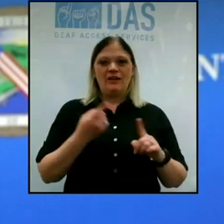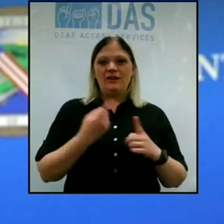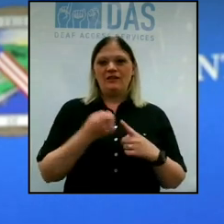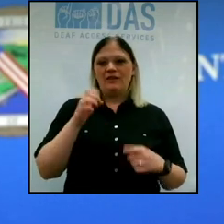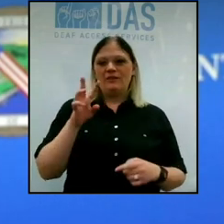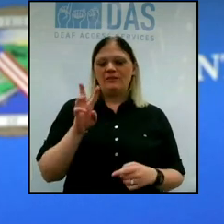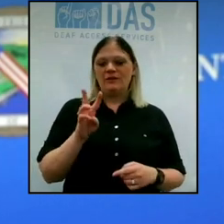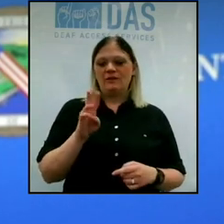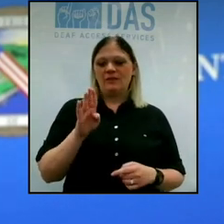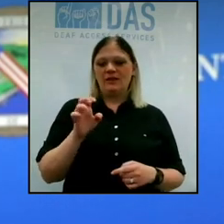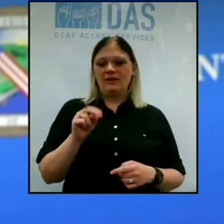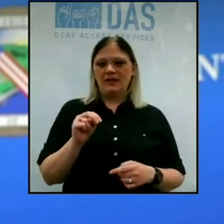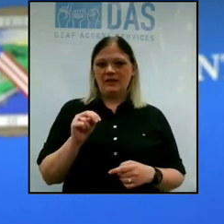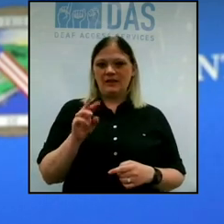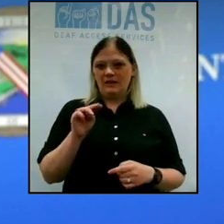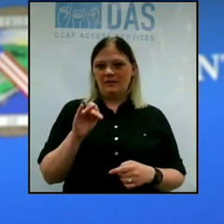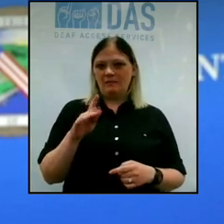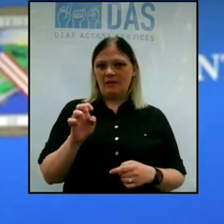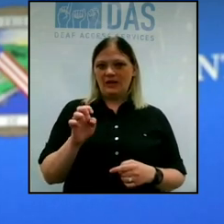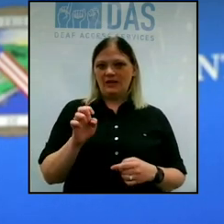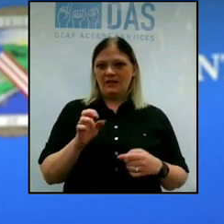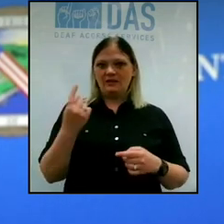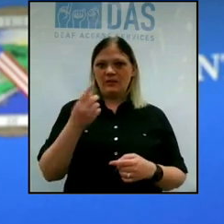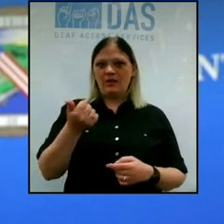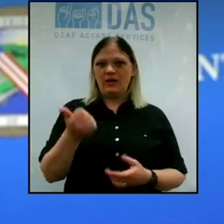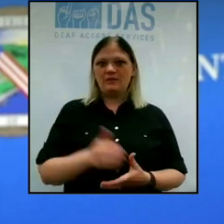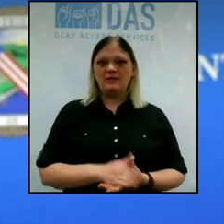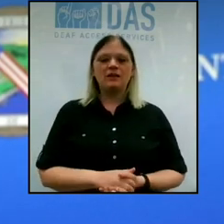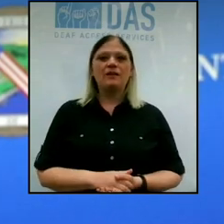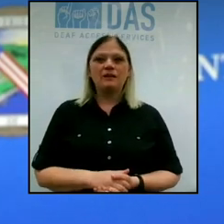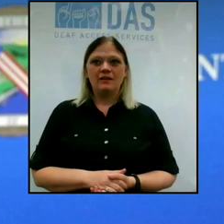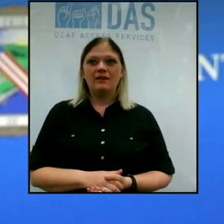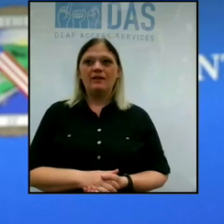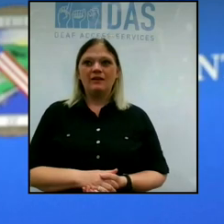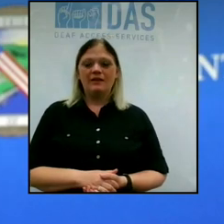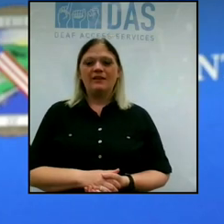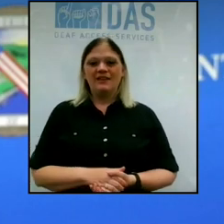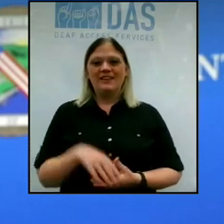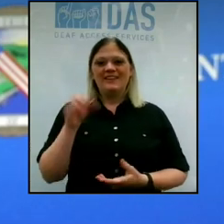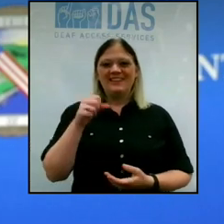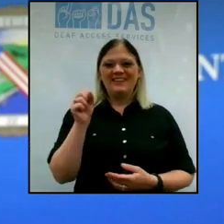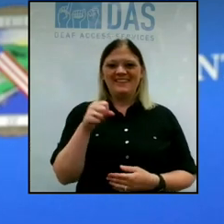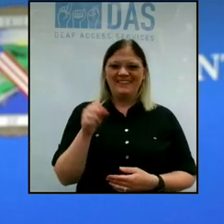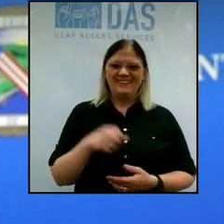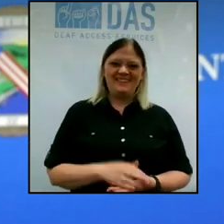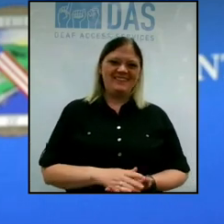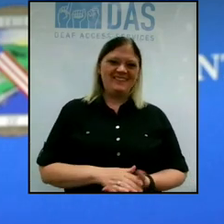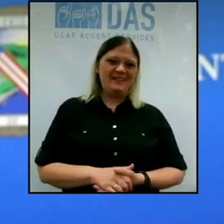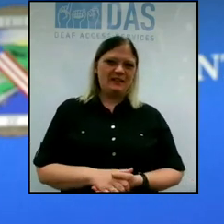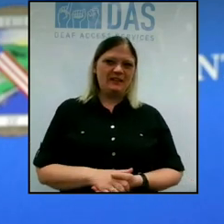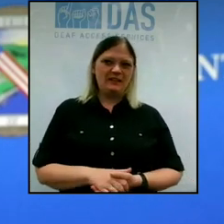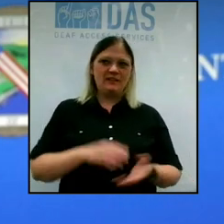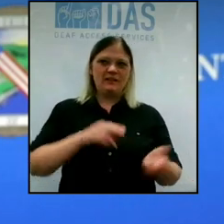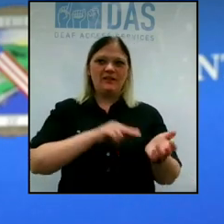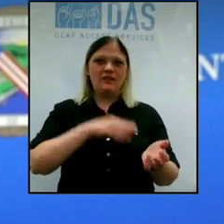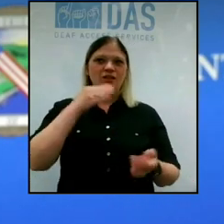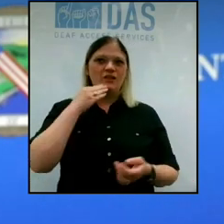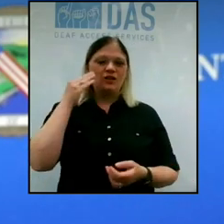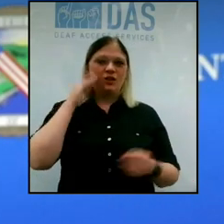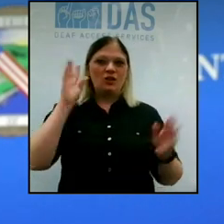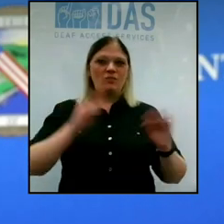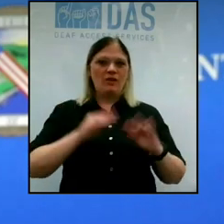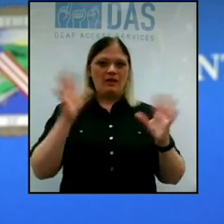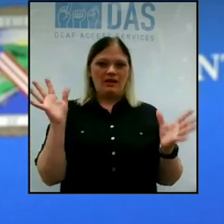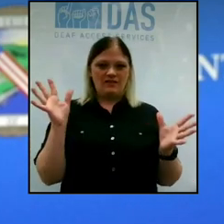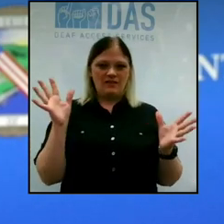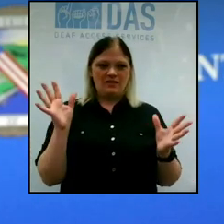WBEN. Is it Mike? Is that you or somebody else? Sure. It sure is, Dale. Hi. Nursing homes. Obviously,